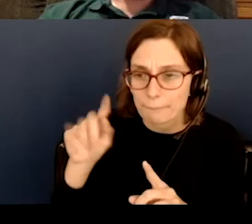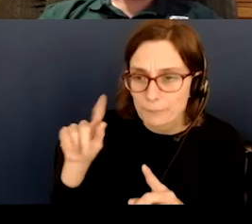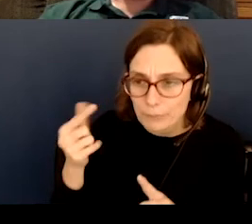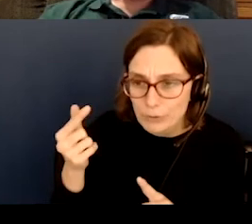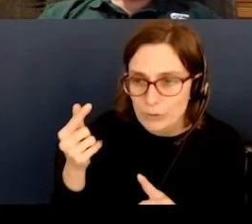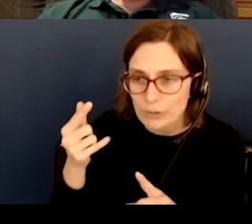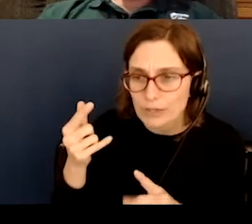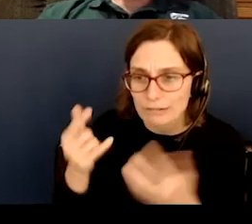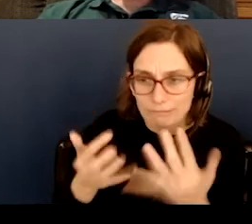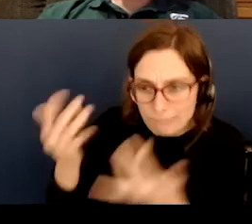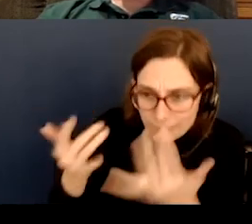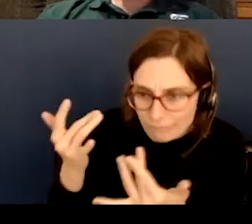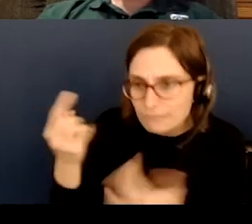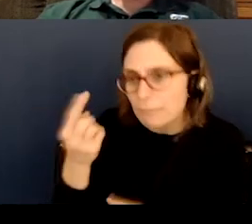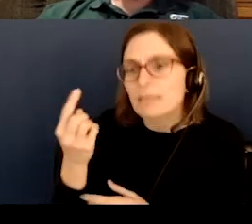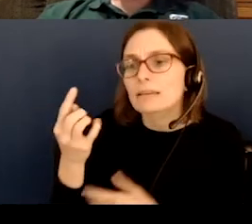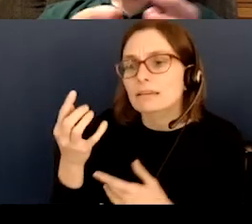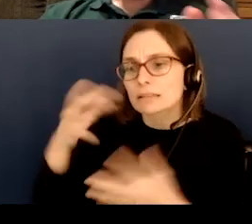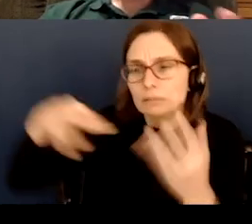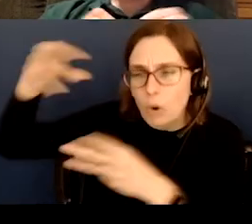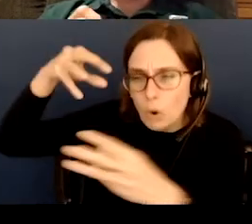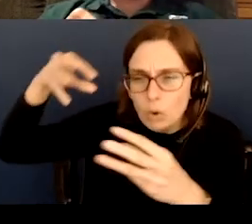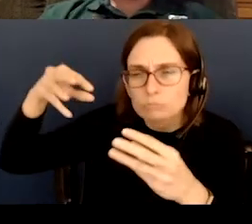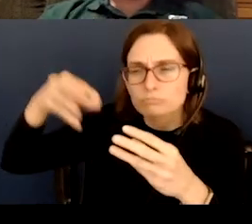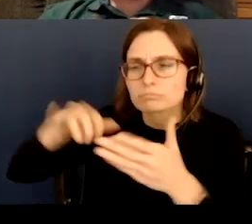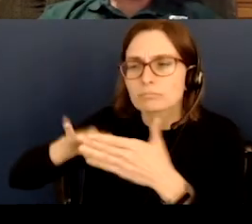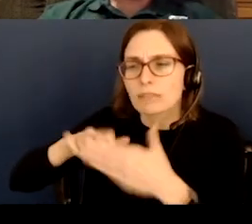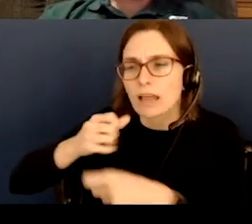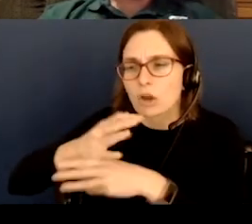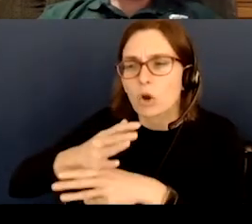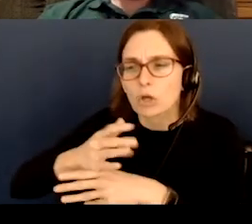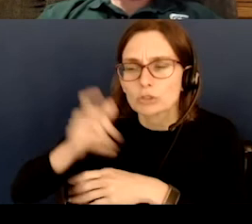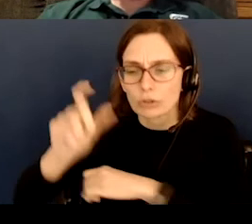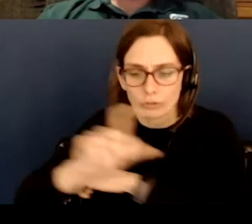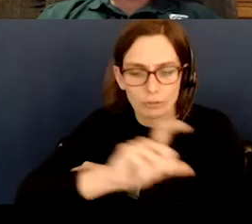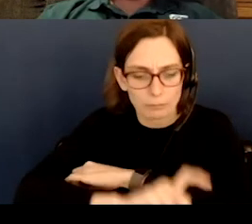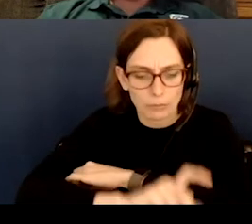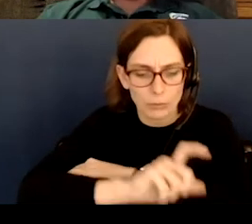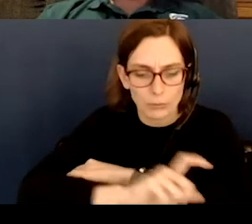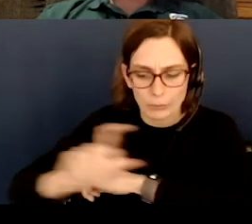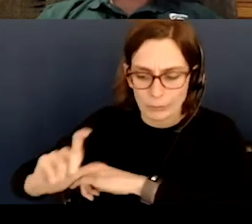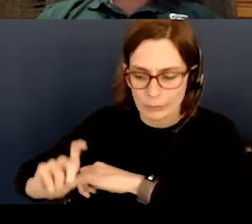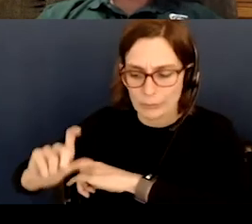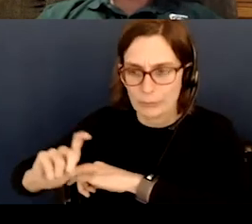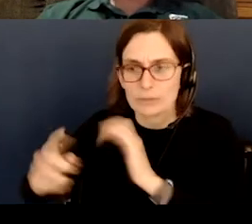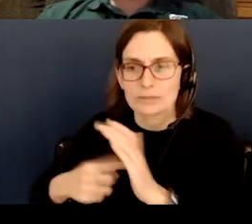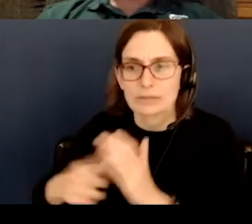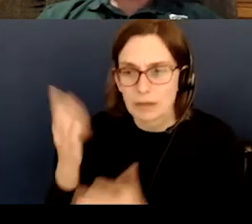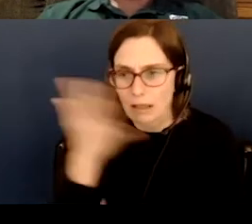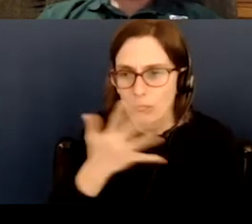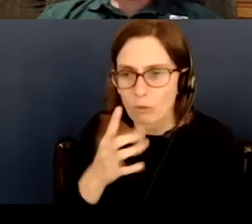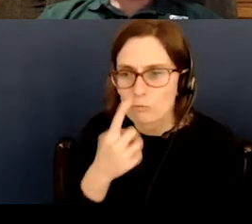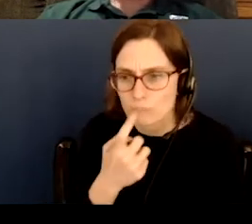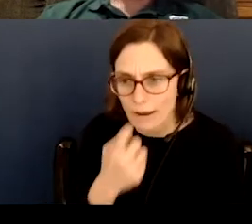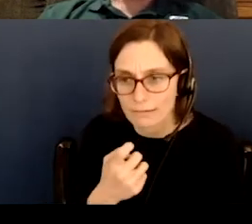smoke in the air. And that causes the moon, especially near the horizon to look red. Just like if you've ever seen a